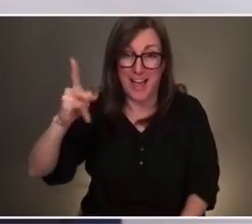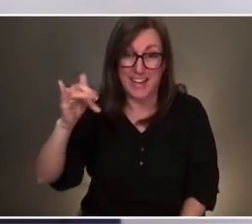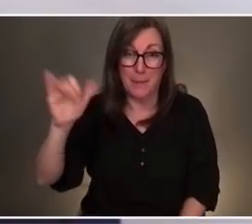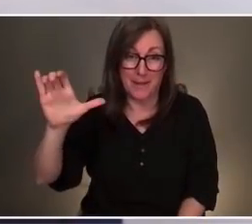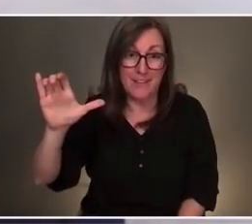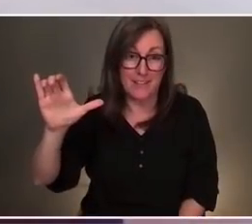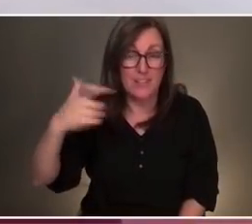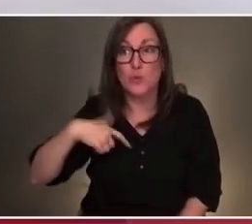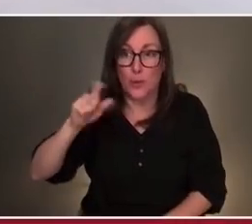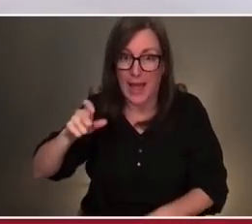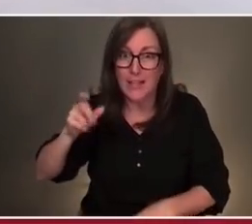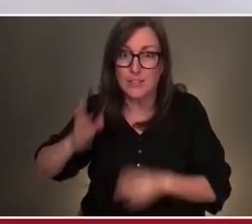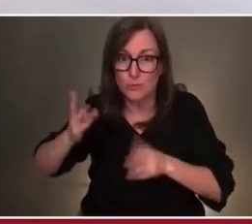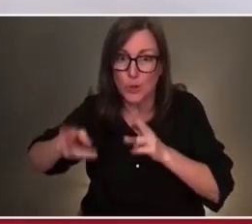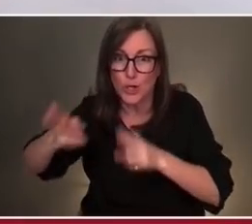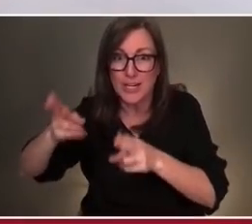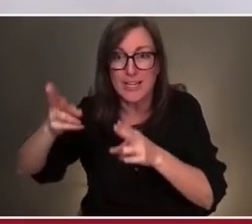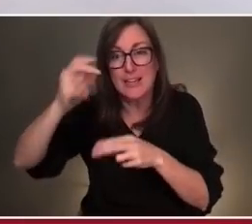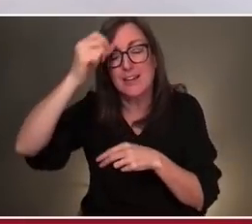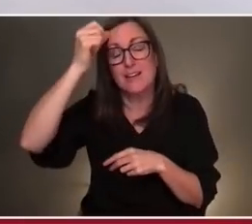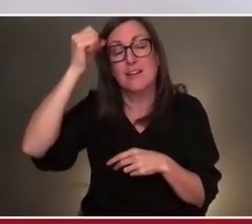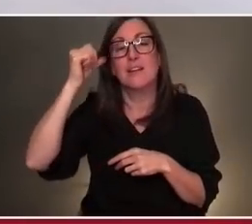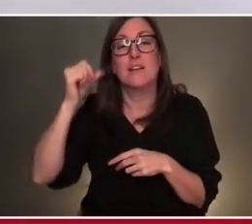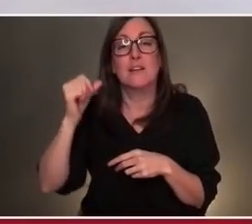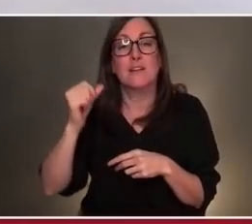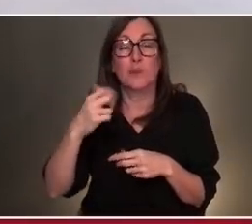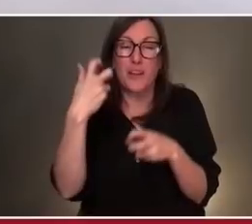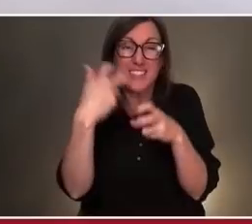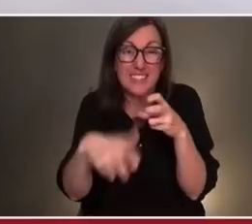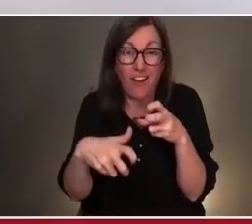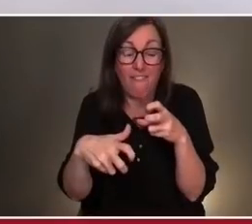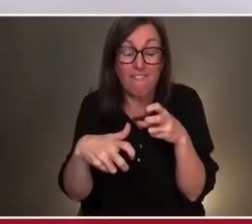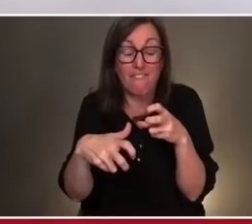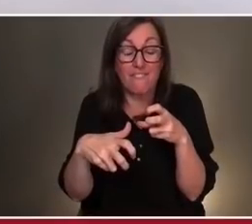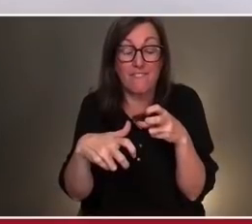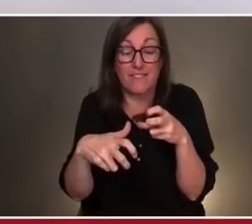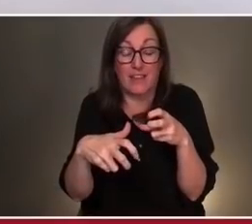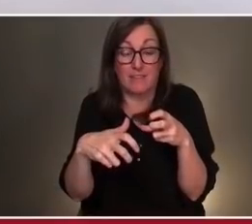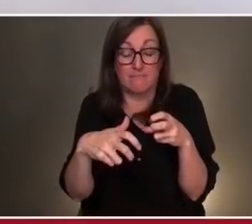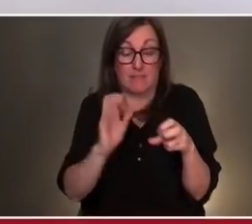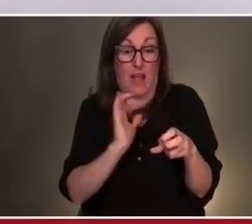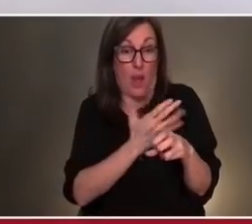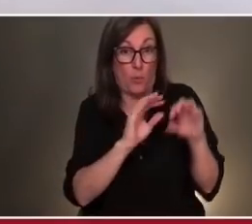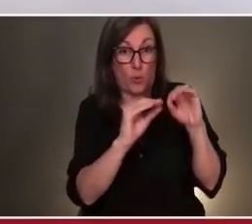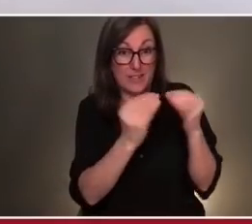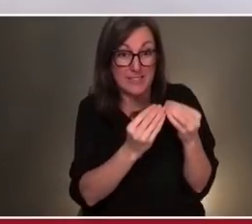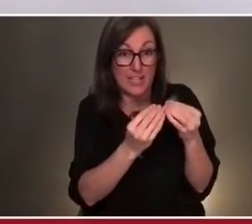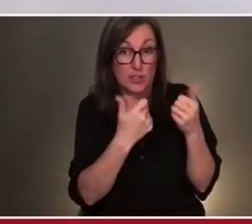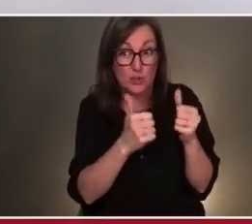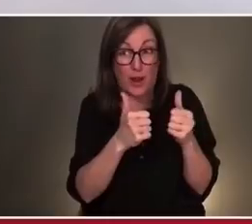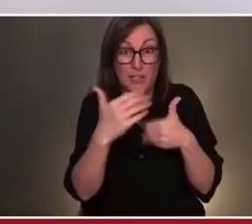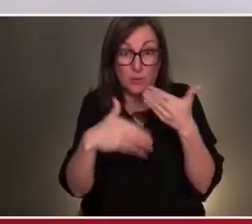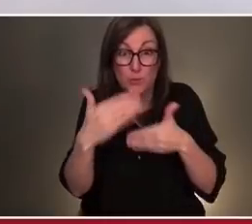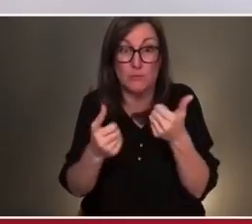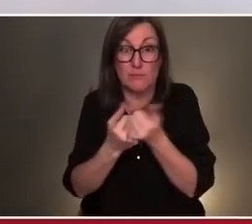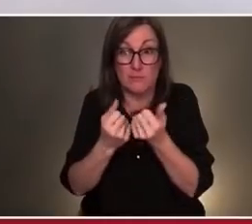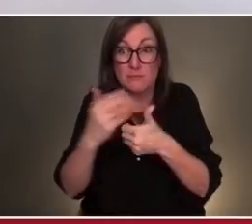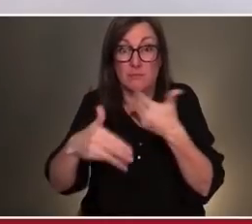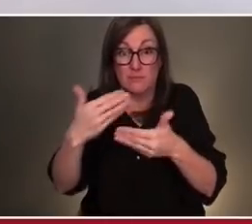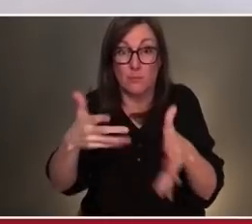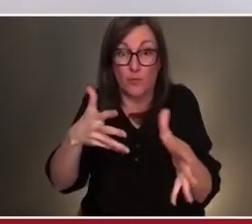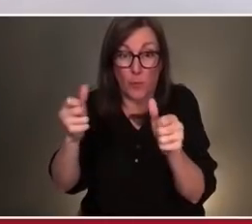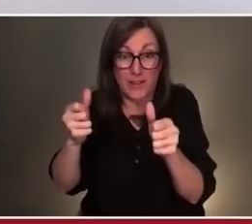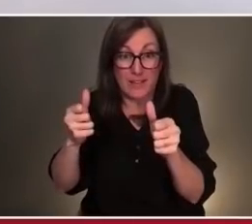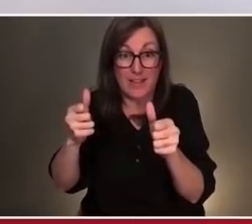So it's hard to take an organization like ours and actually move quickly without more support and resources. And so